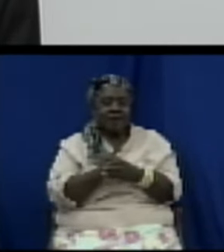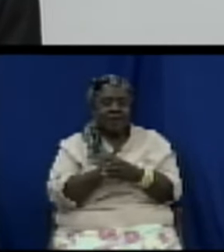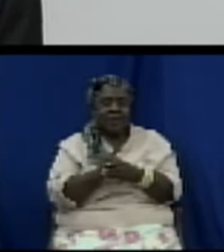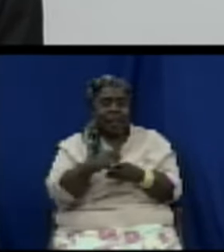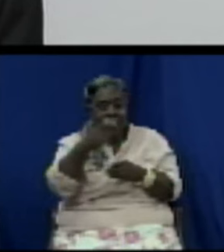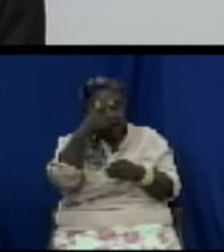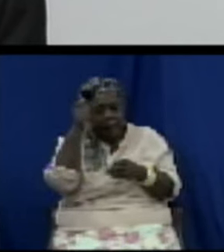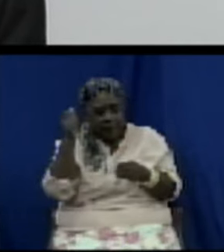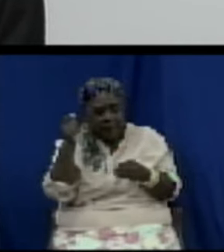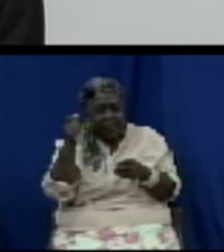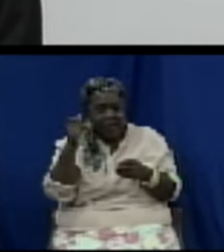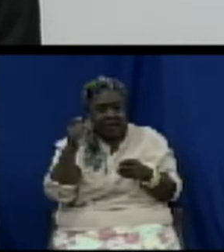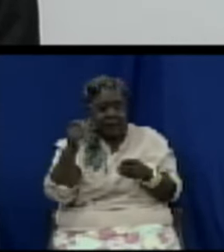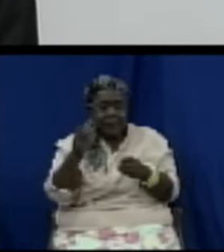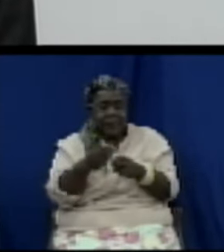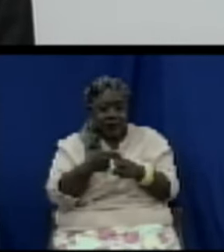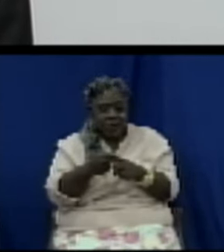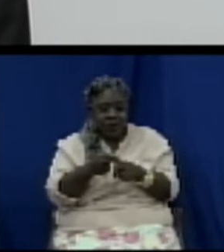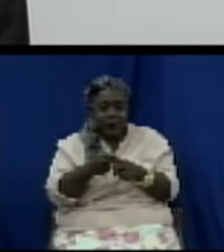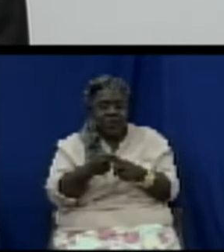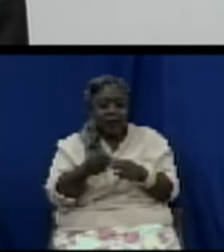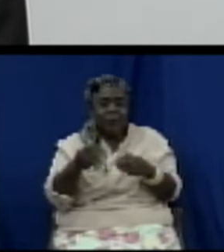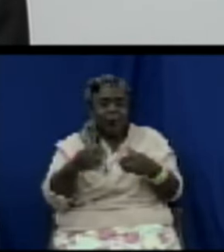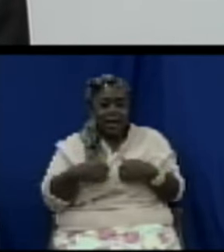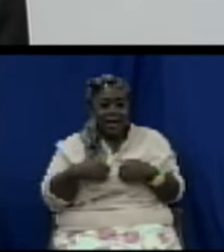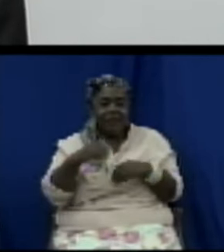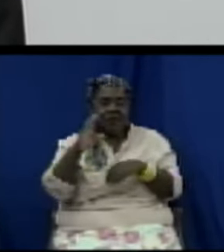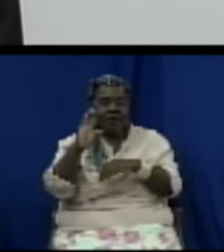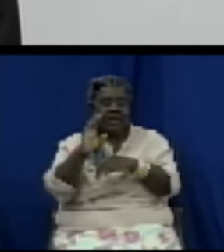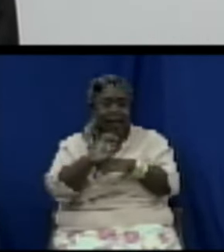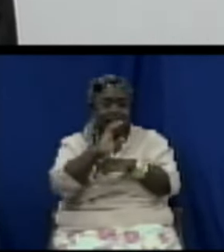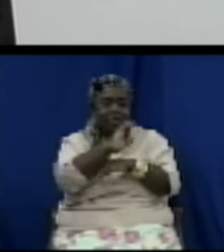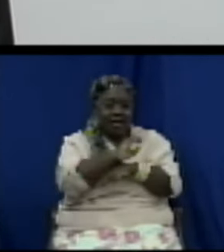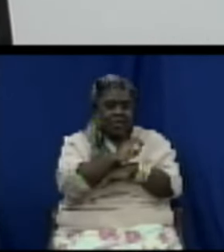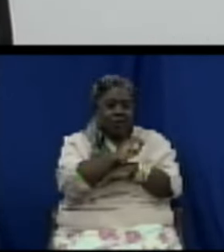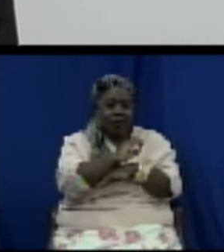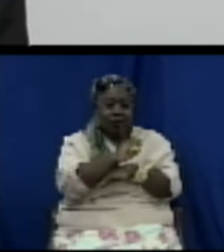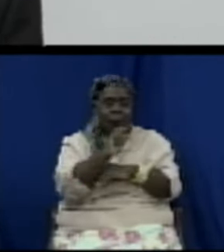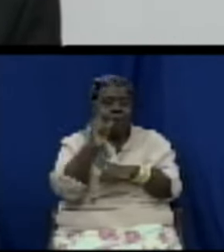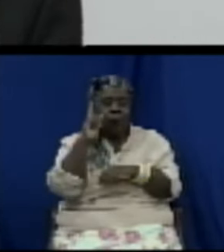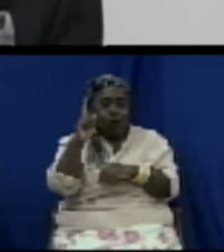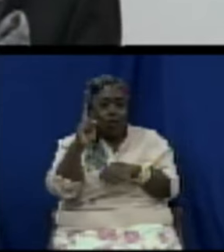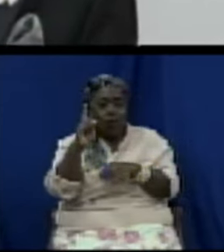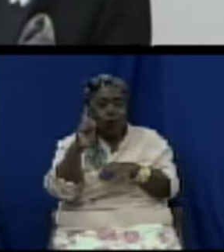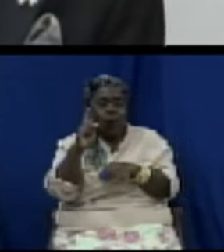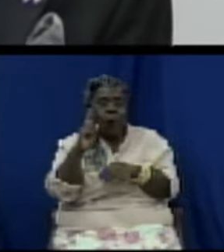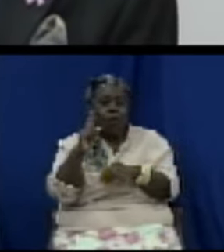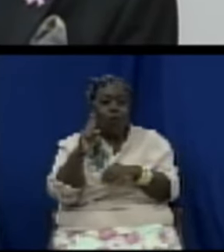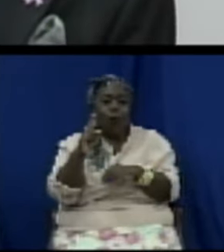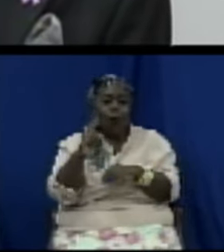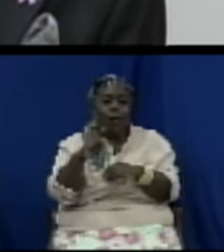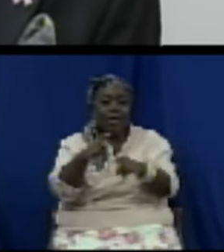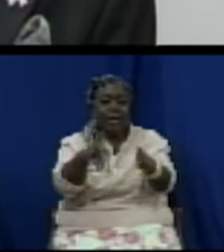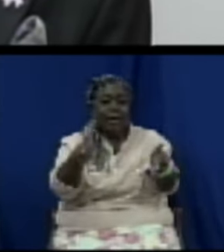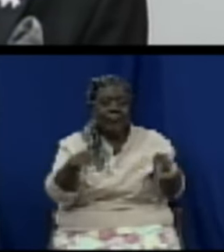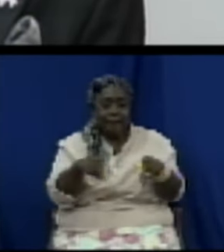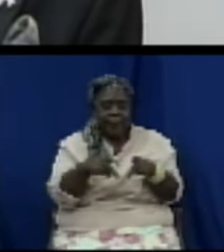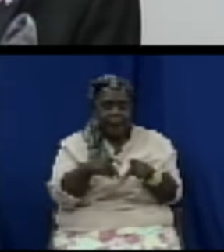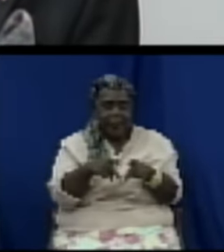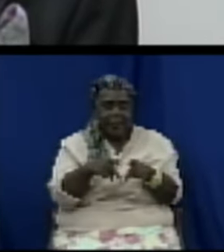carricum single market and single economy in this new environment